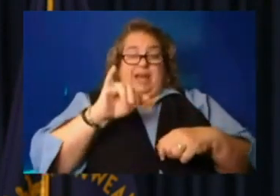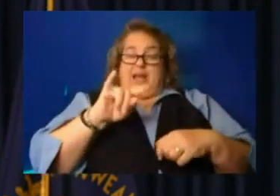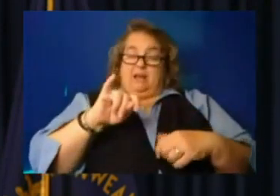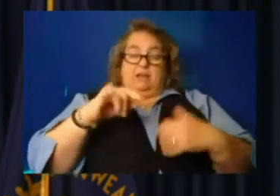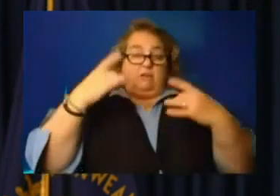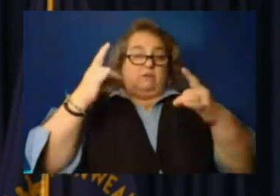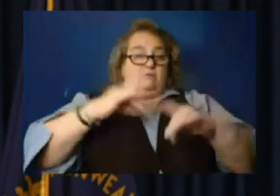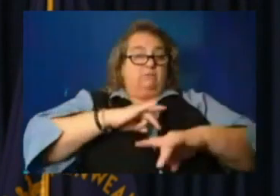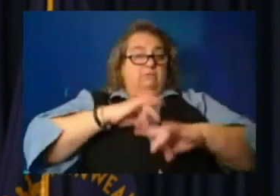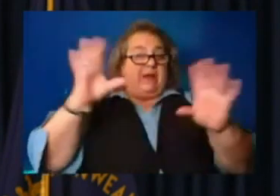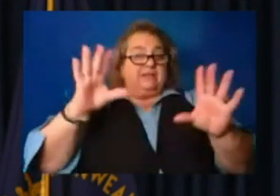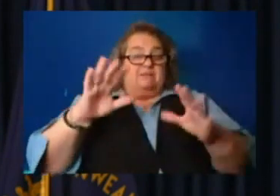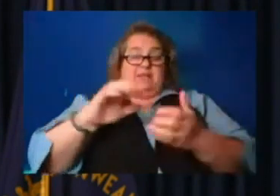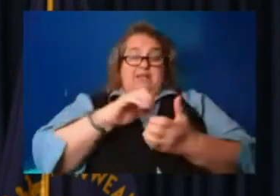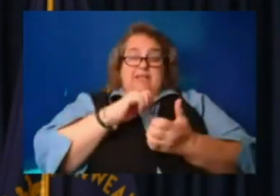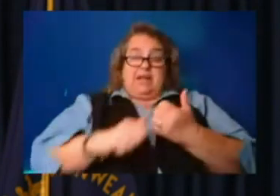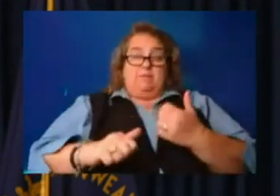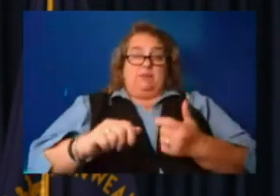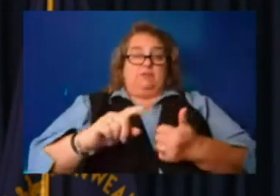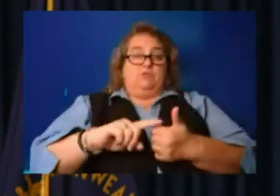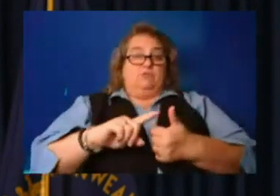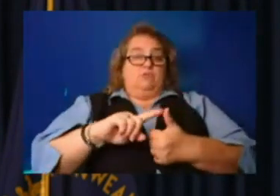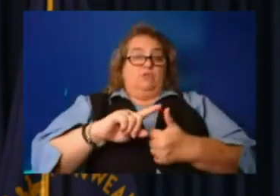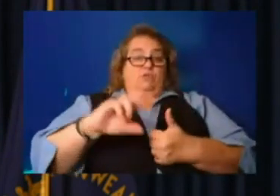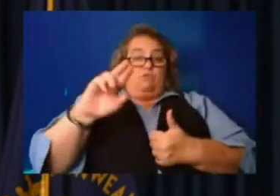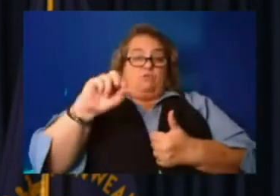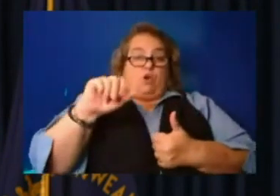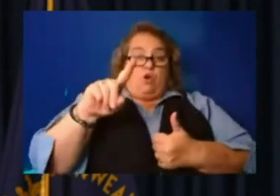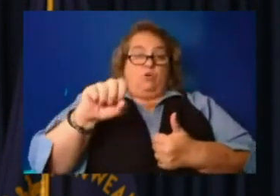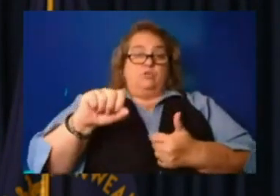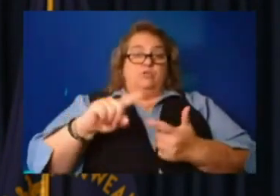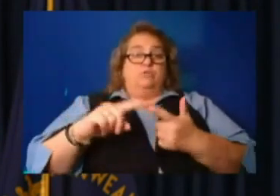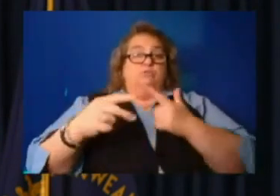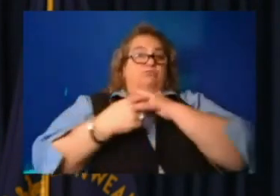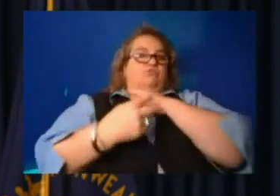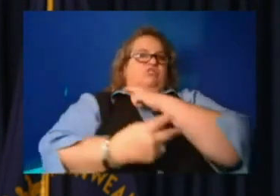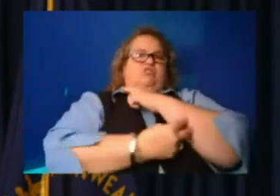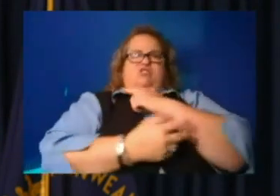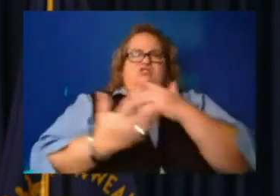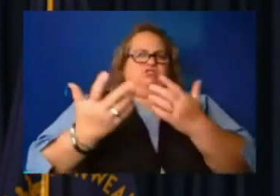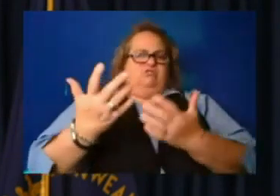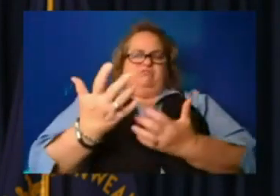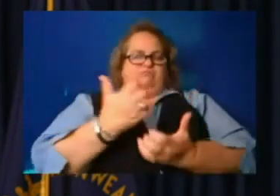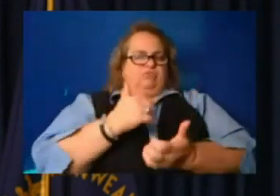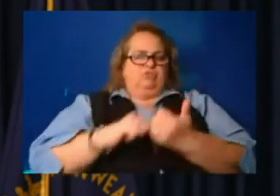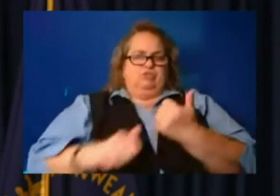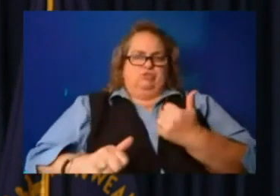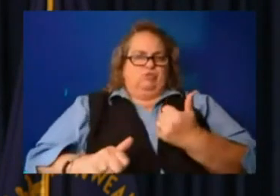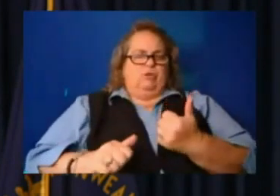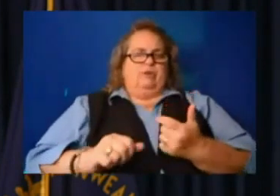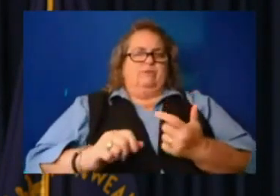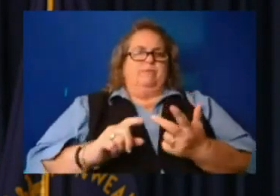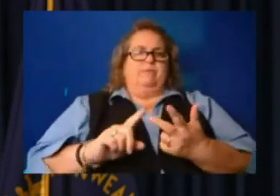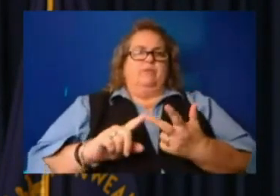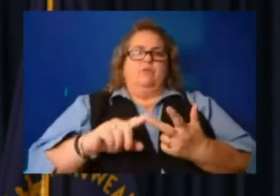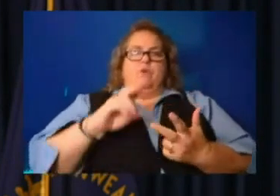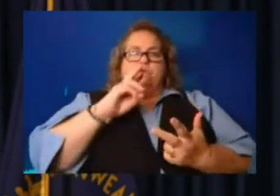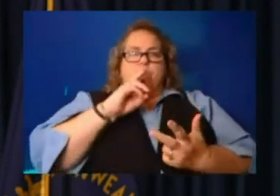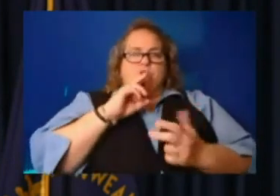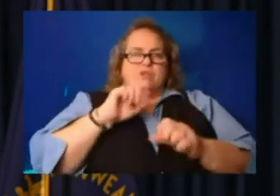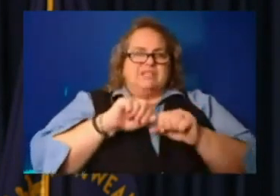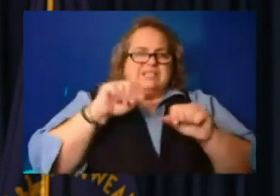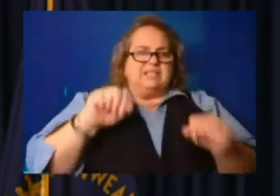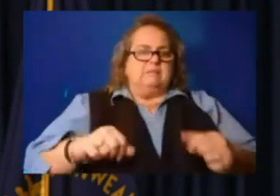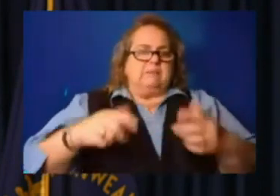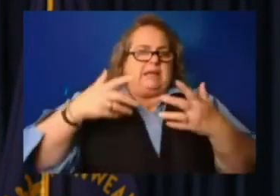roads, bridges just eaten away and we'll mention bridges in a minute. But the water systems heavily damaged